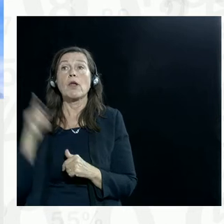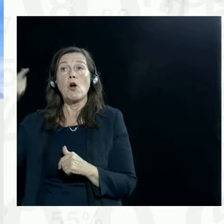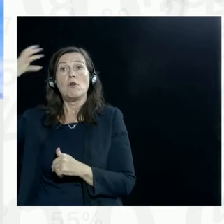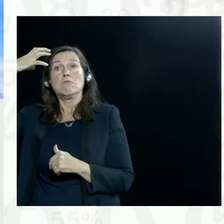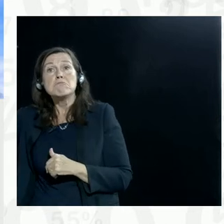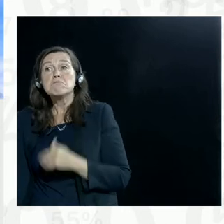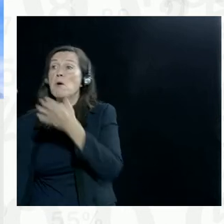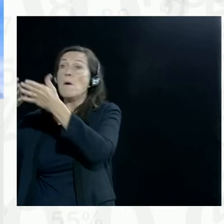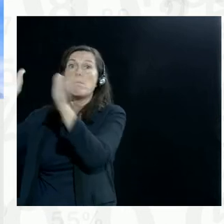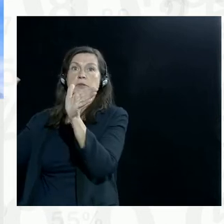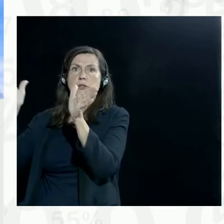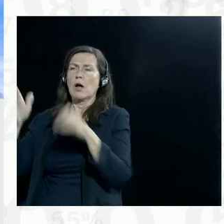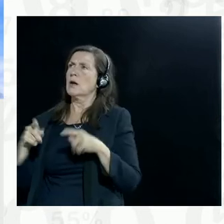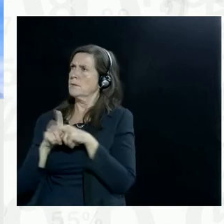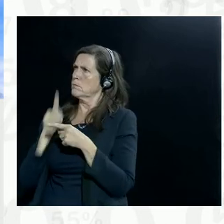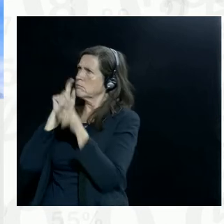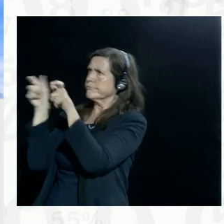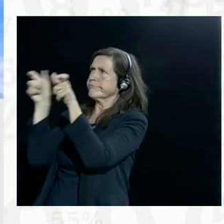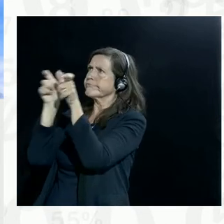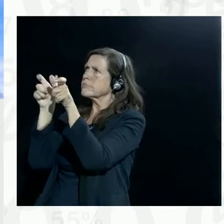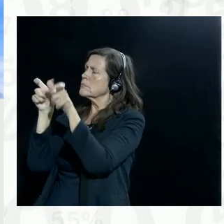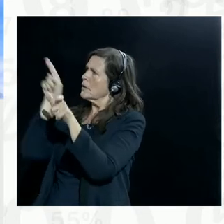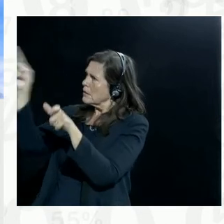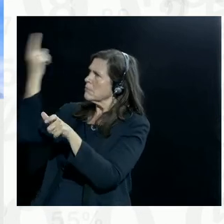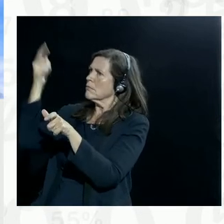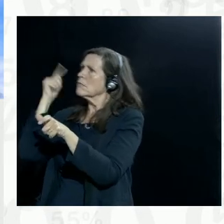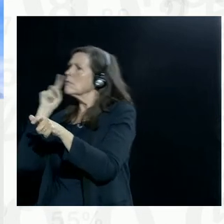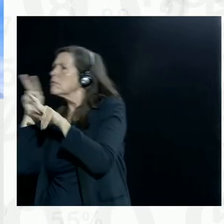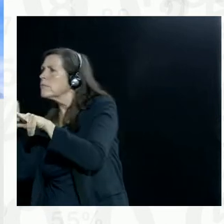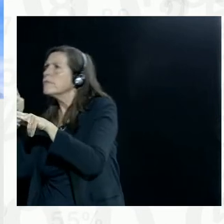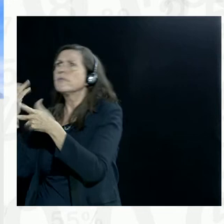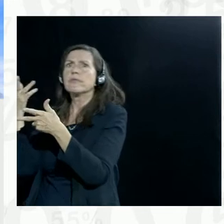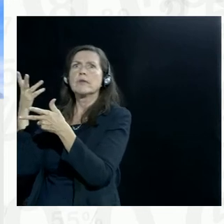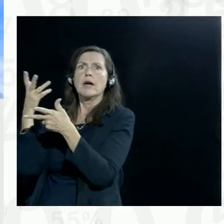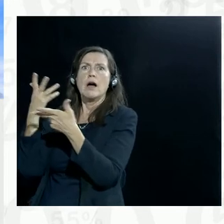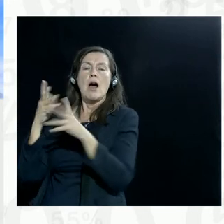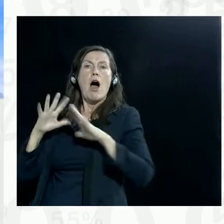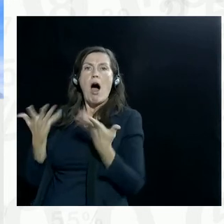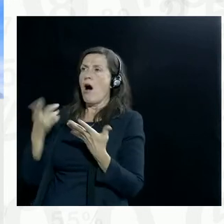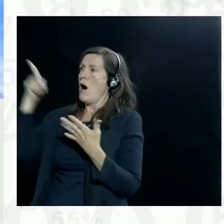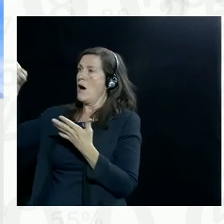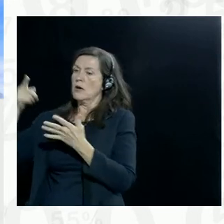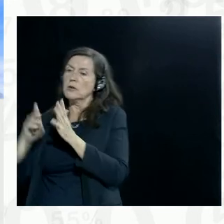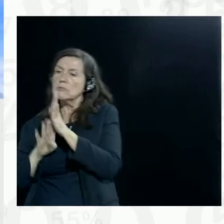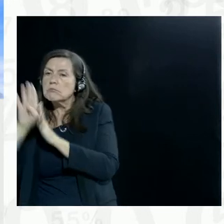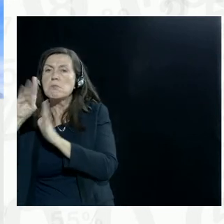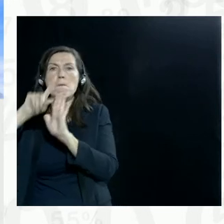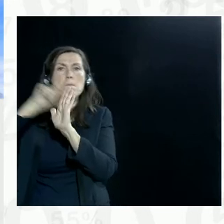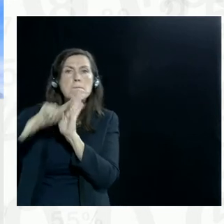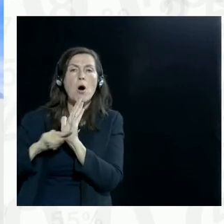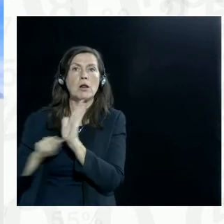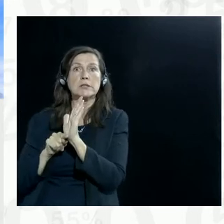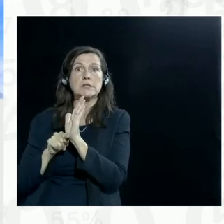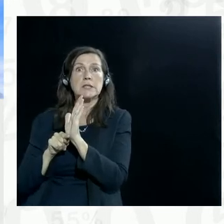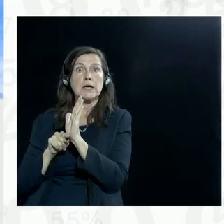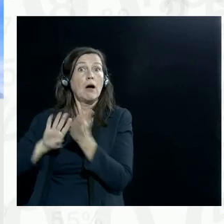we can't hold governments to account, we can't plan services, we can't develop effective policy. And so I